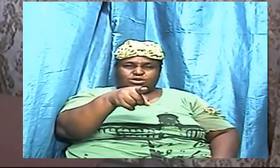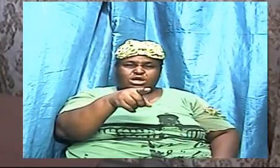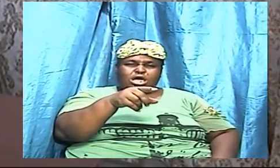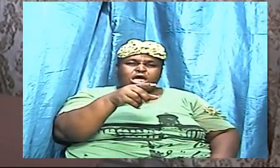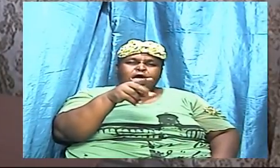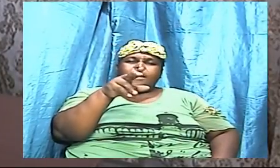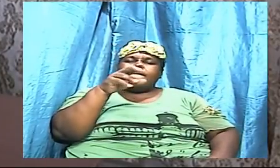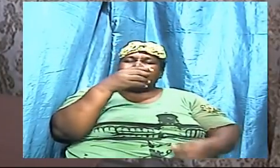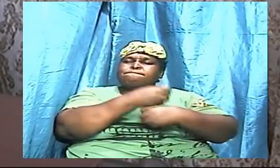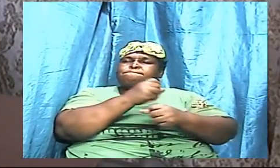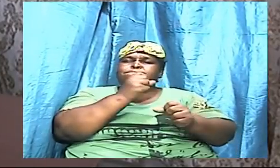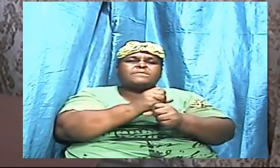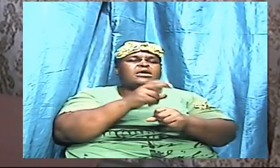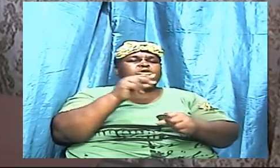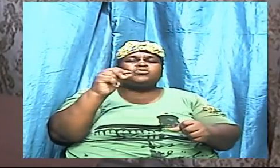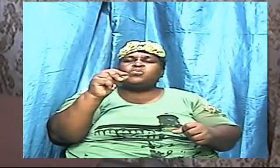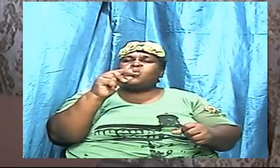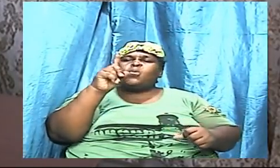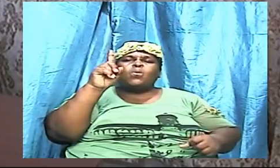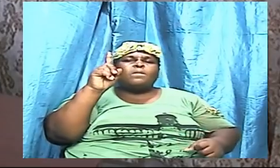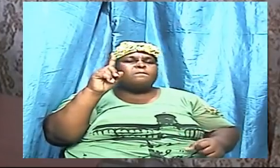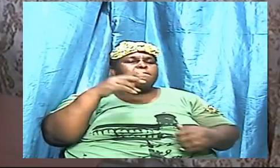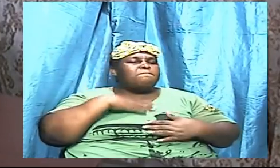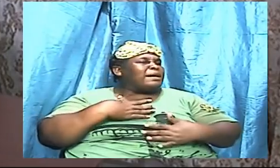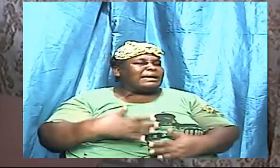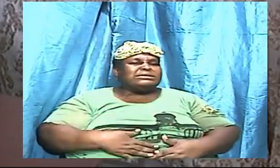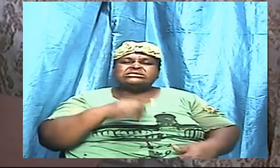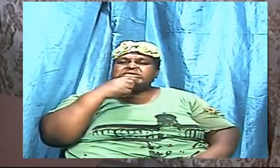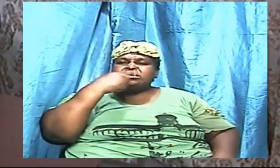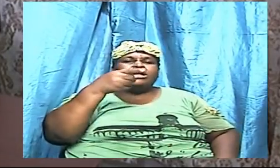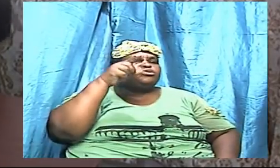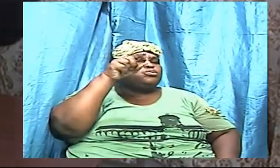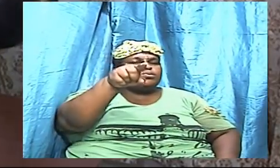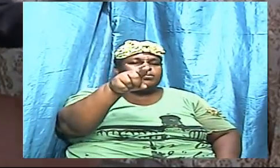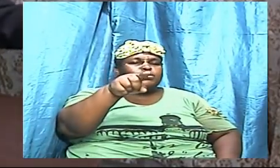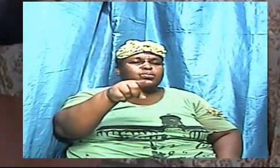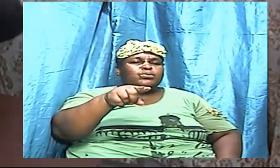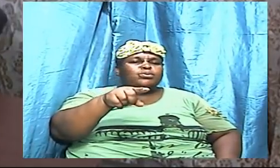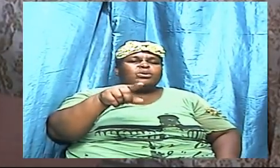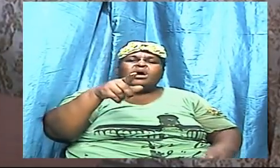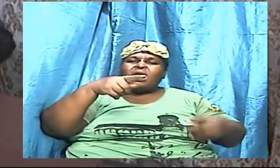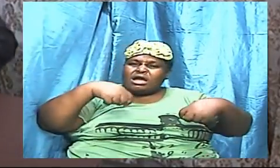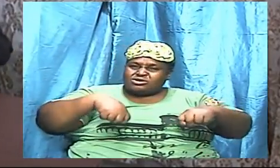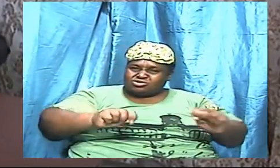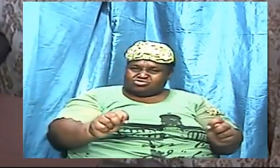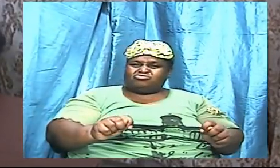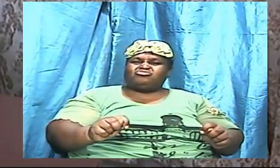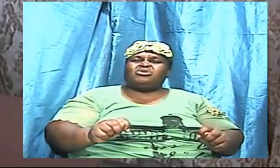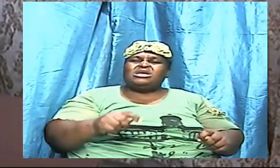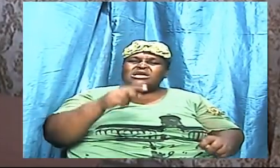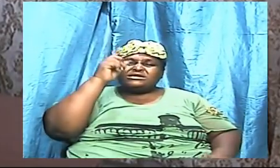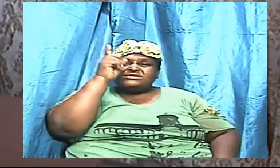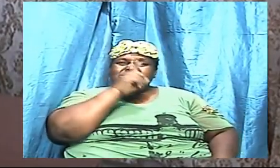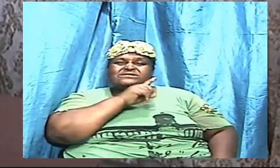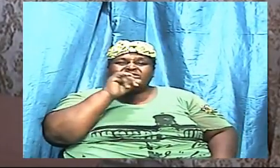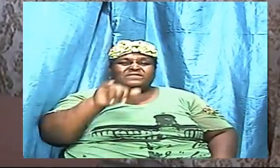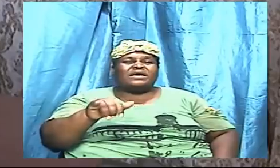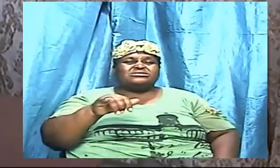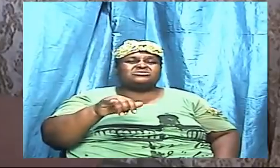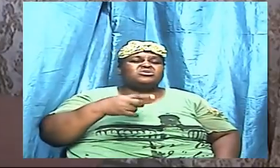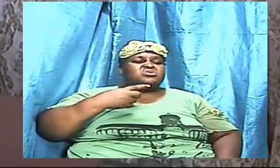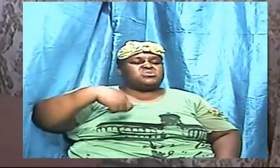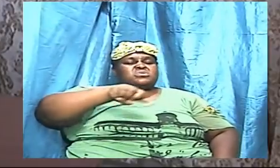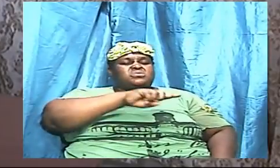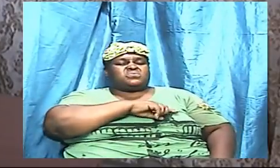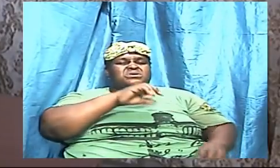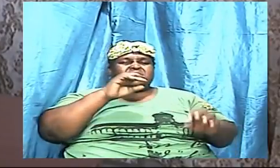nobody tell you. And I will ensure that nobody try to convince me that we can make